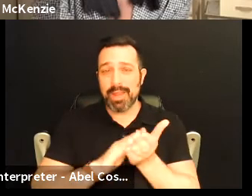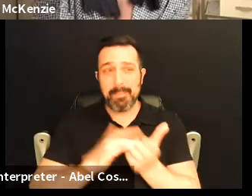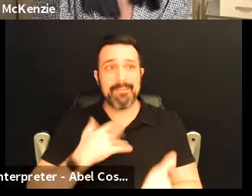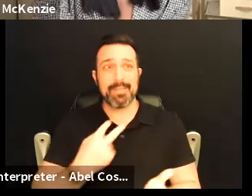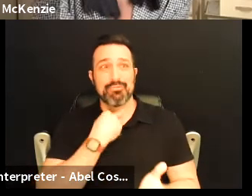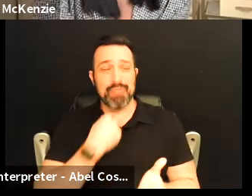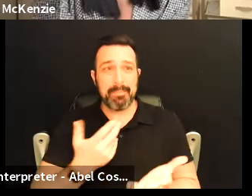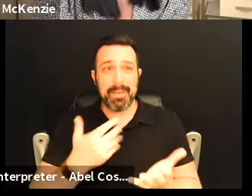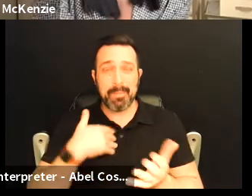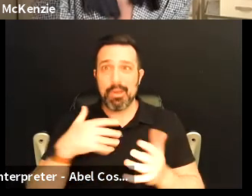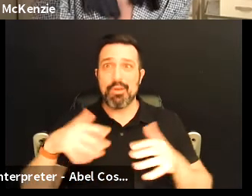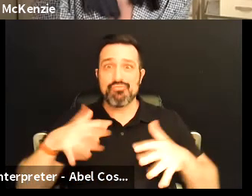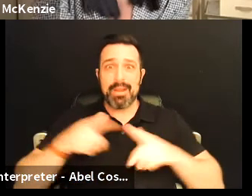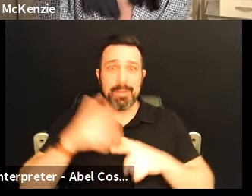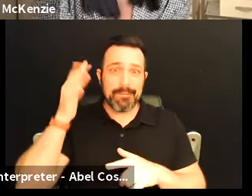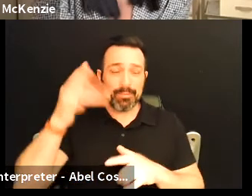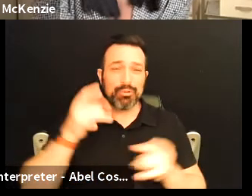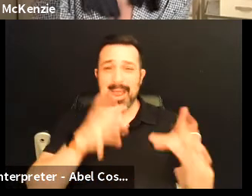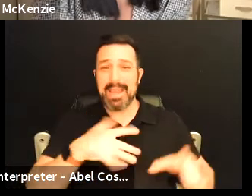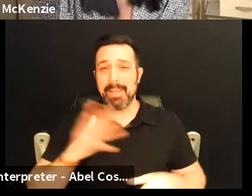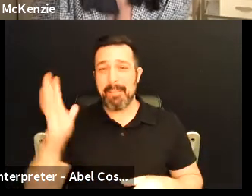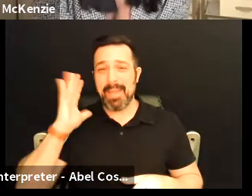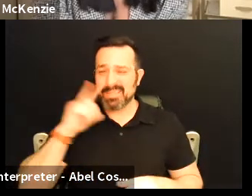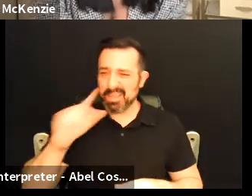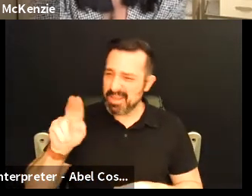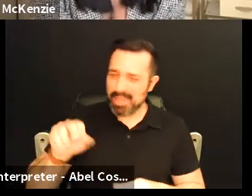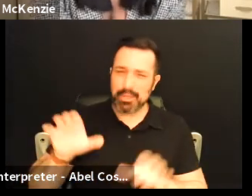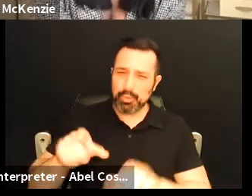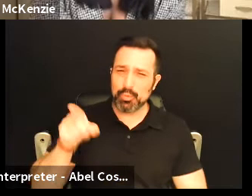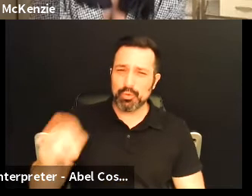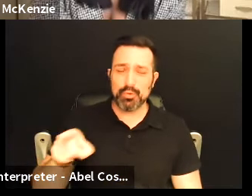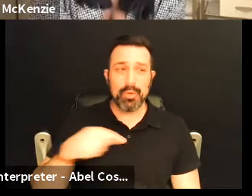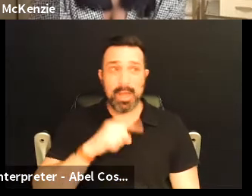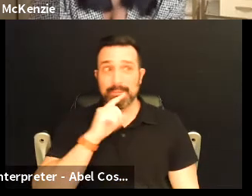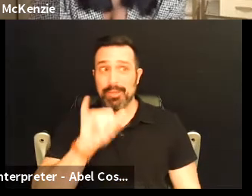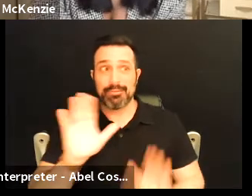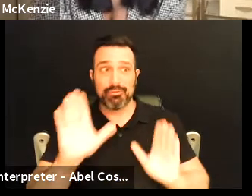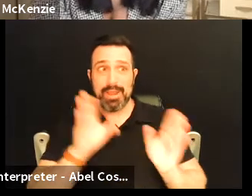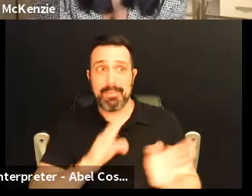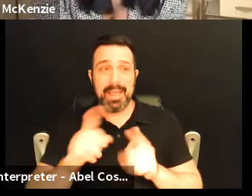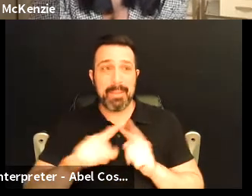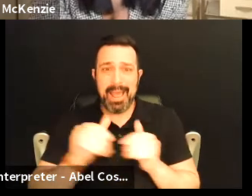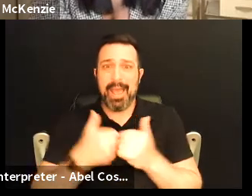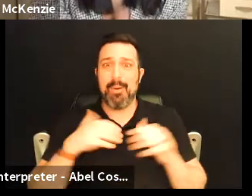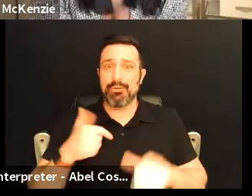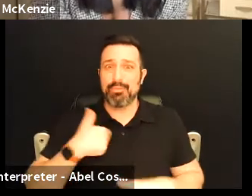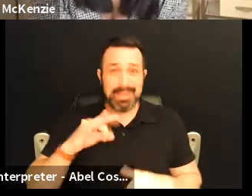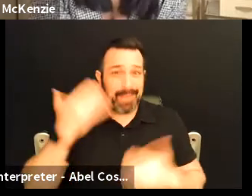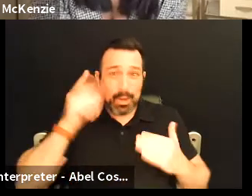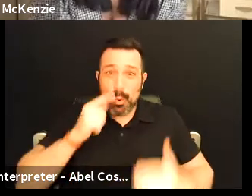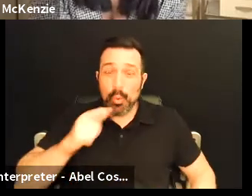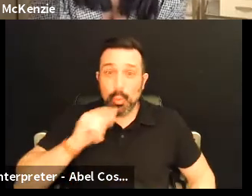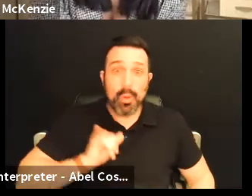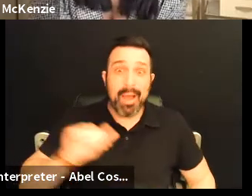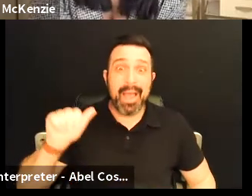pretty rattled by my future and I hate all of my past and they like Nathan just do you and I'm sure that's a great plan but how I'm supposed to do me if I don't know who I